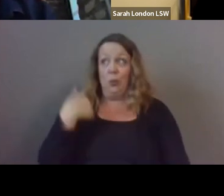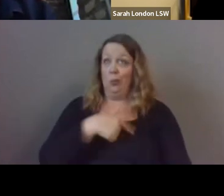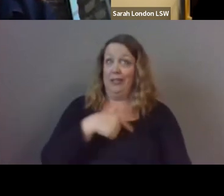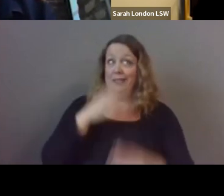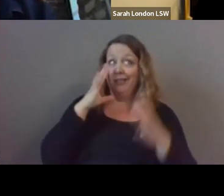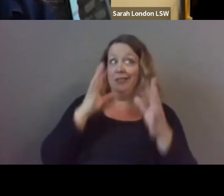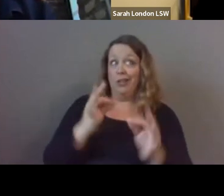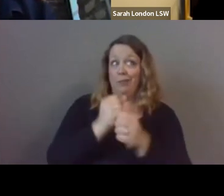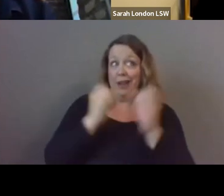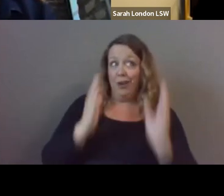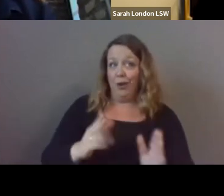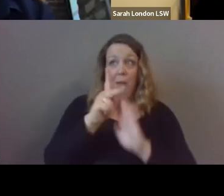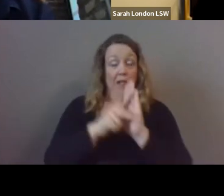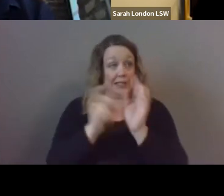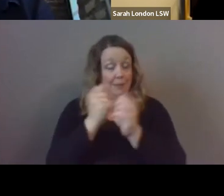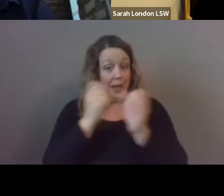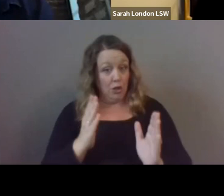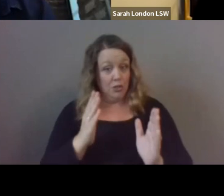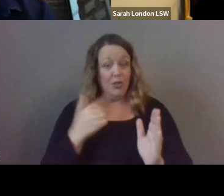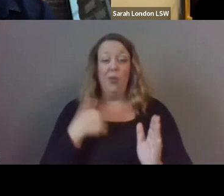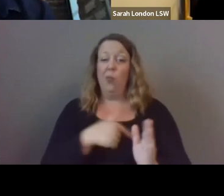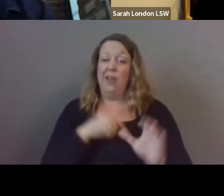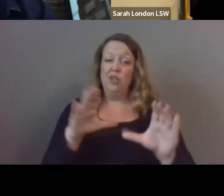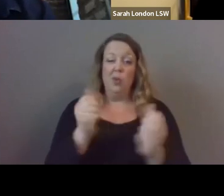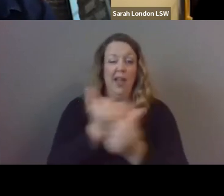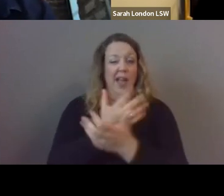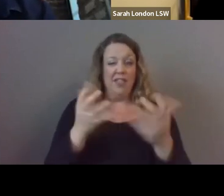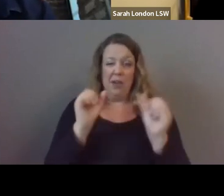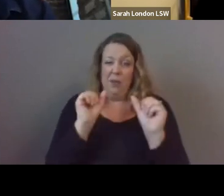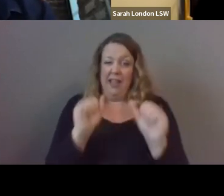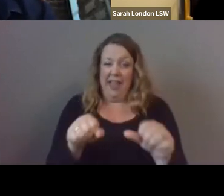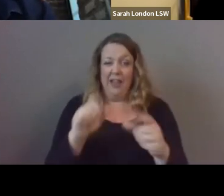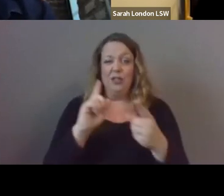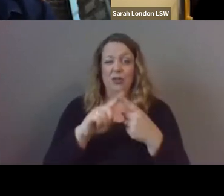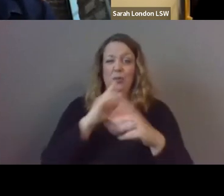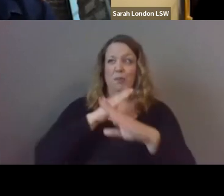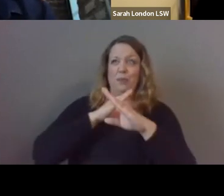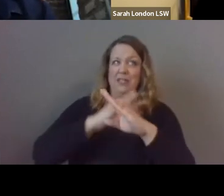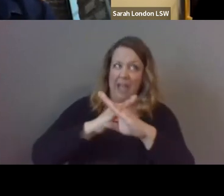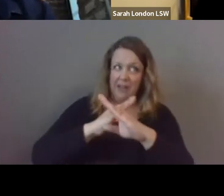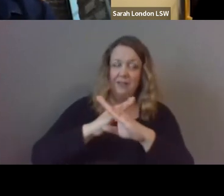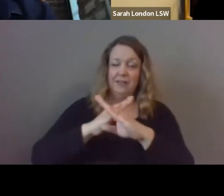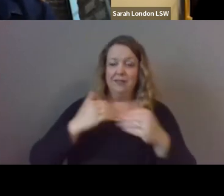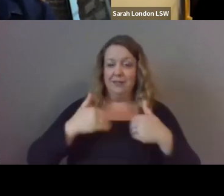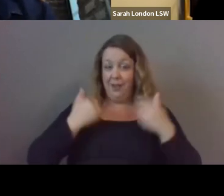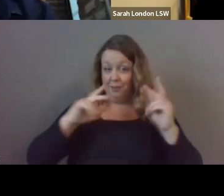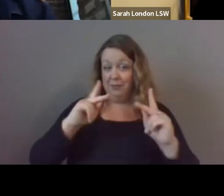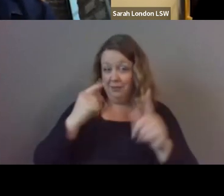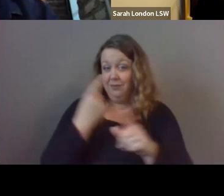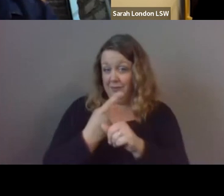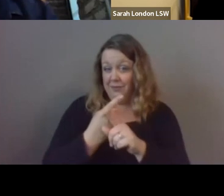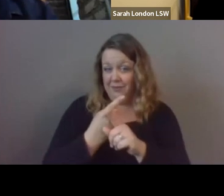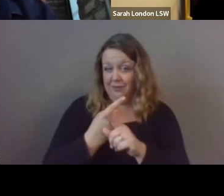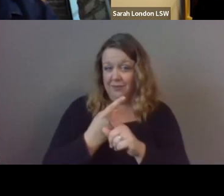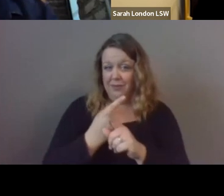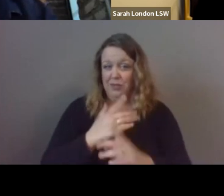and policy makers have done everything that we can to protect our young people right to keep them from